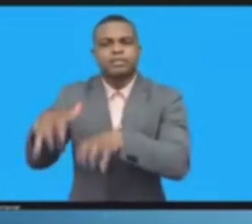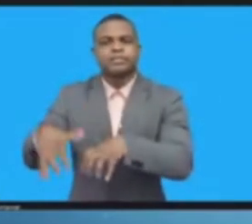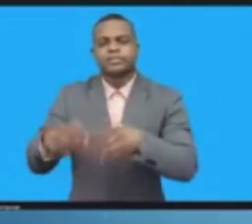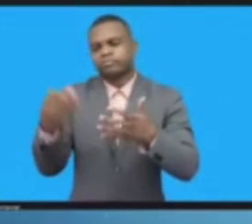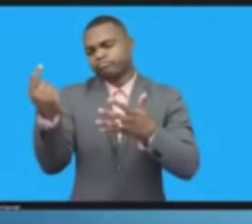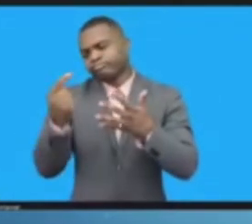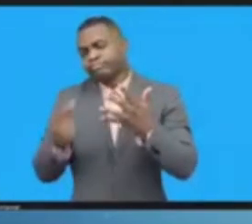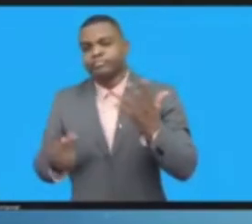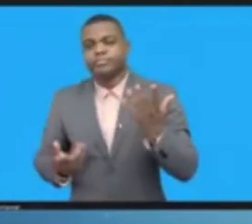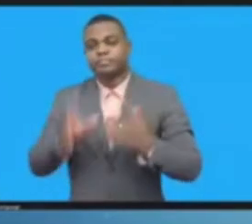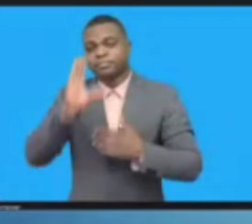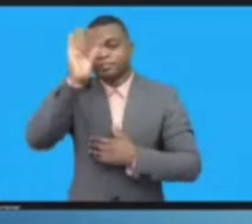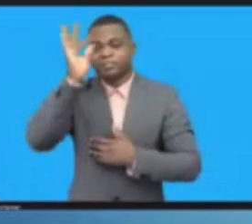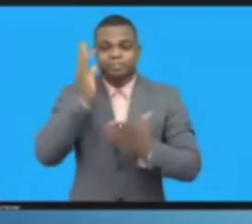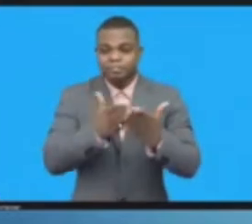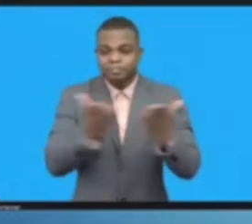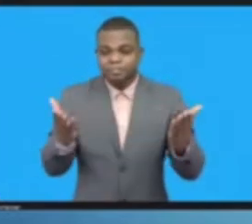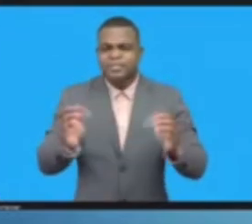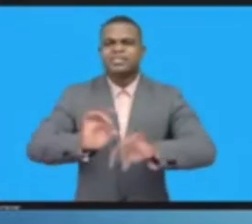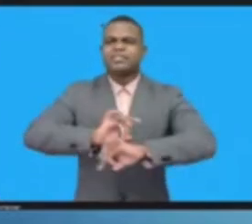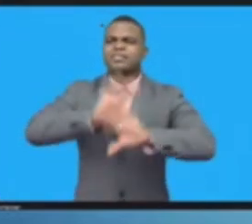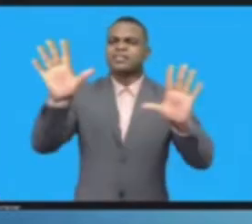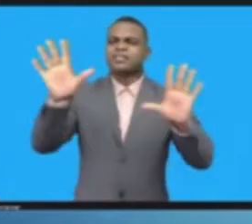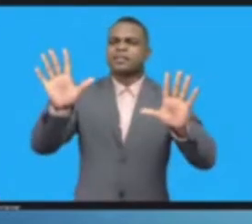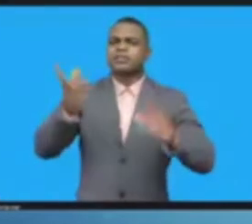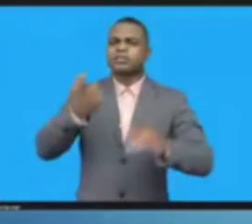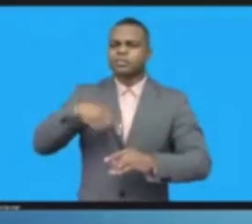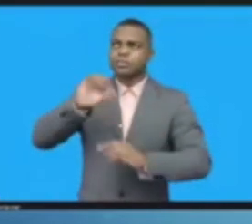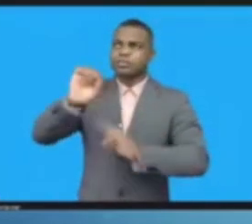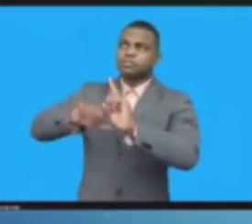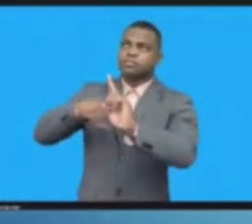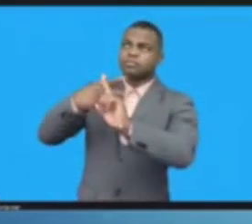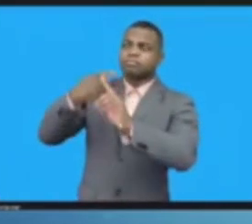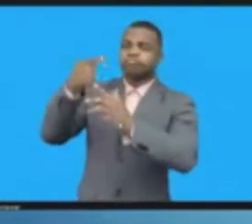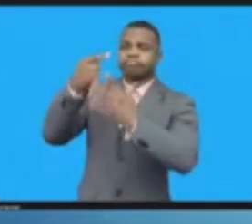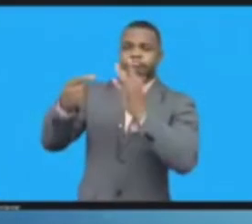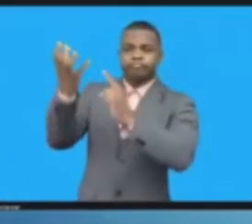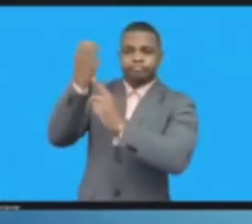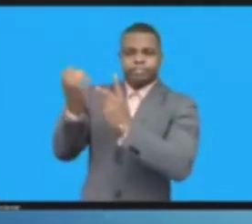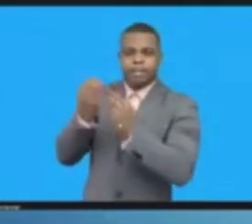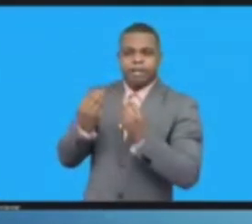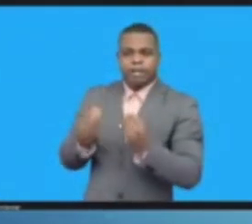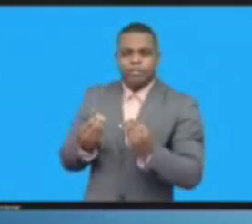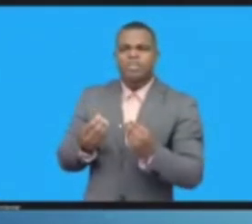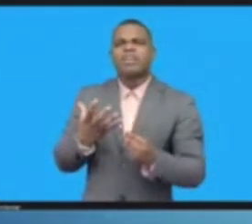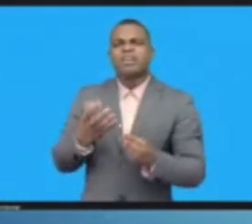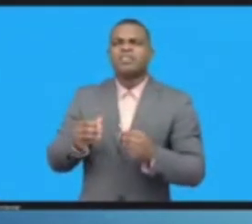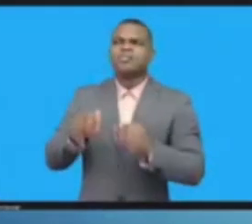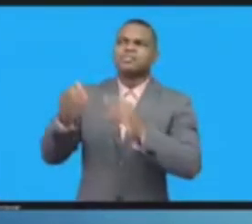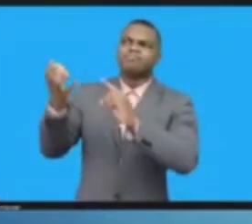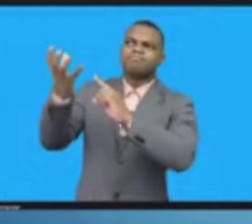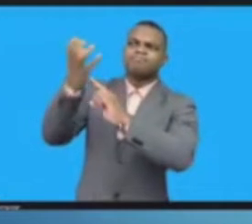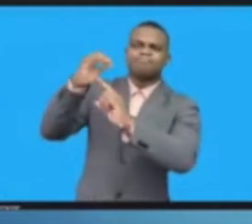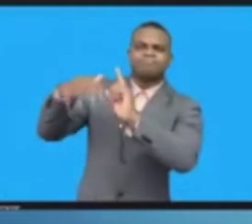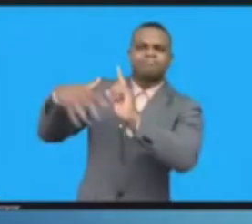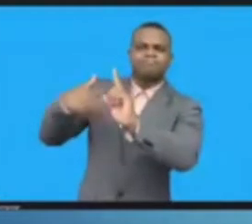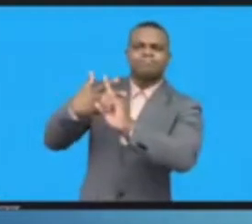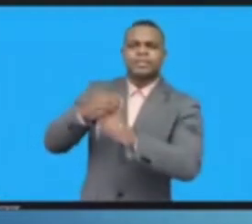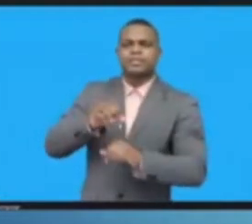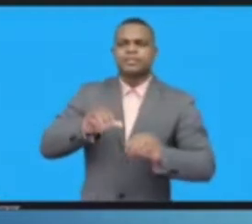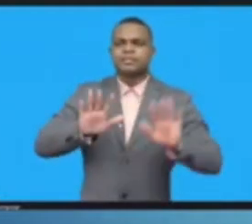And so as we approach the 2030 target, let me ask you, how will future